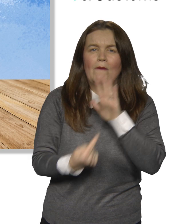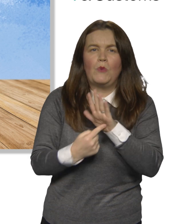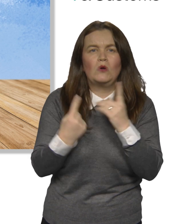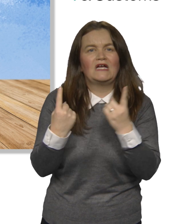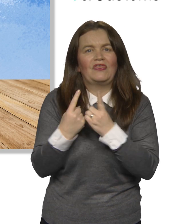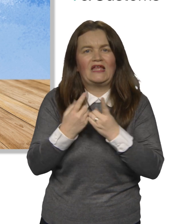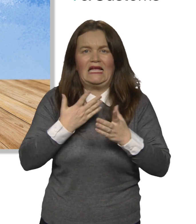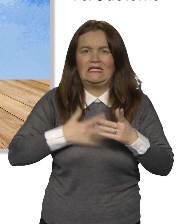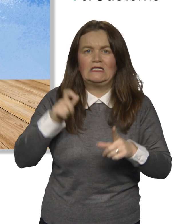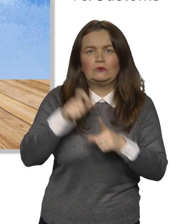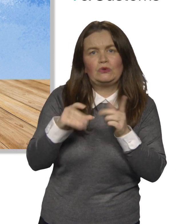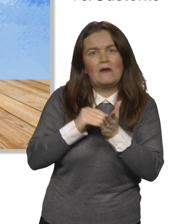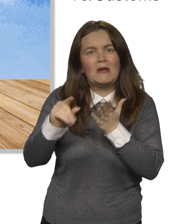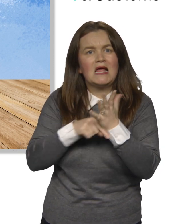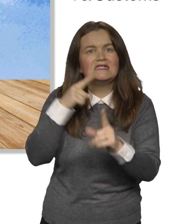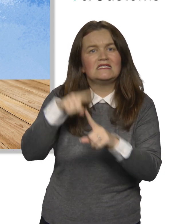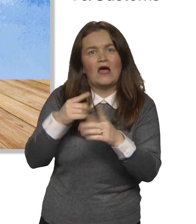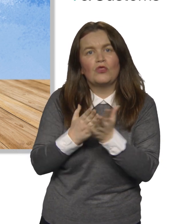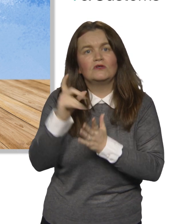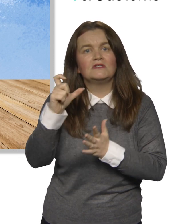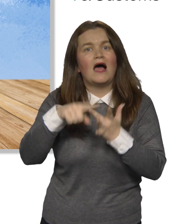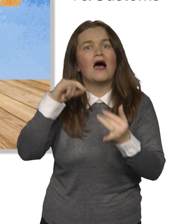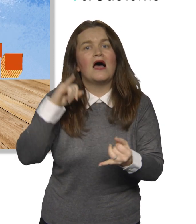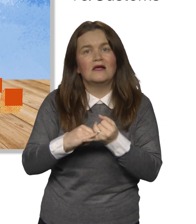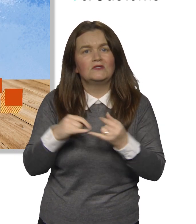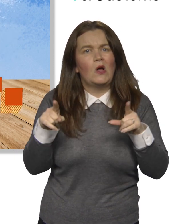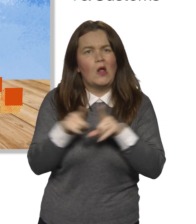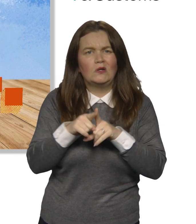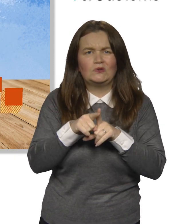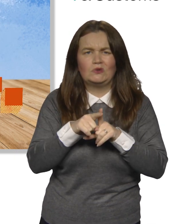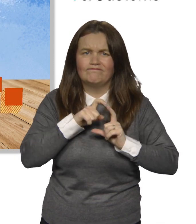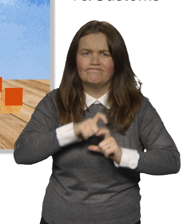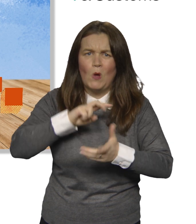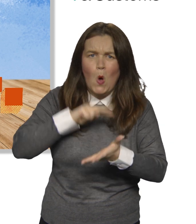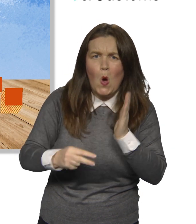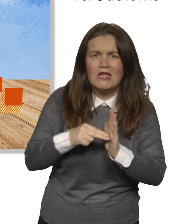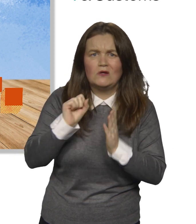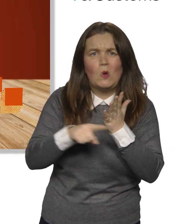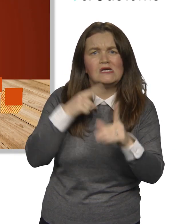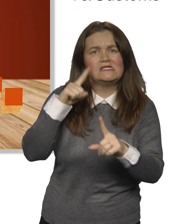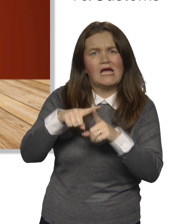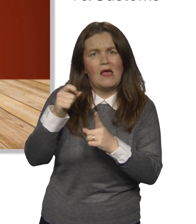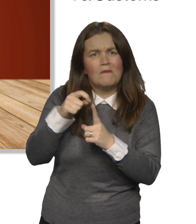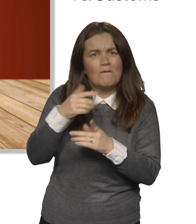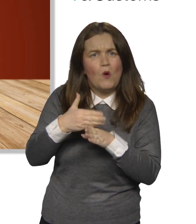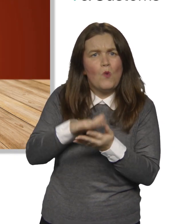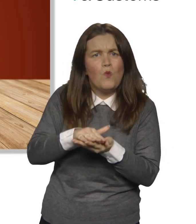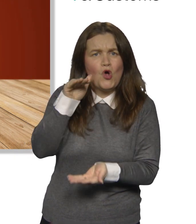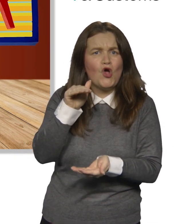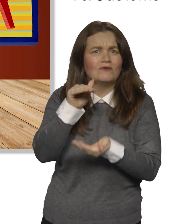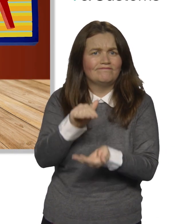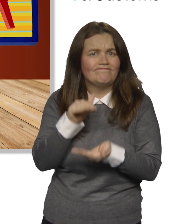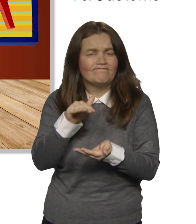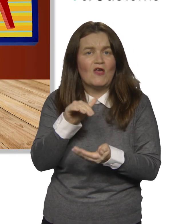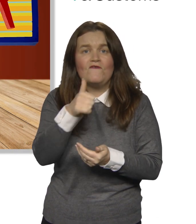here are four important things you'll need to do to pay your tax through CIS and to keep your tax affairs in order. The first thing is to